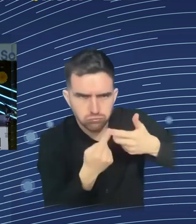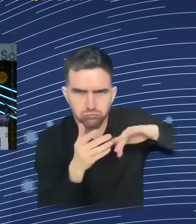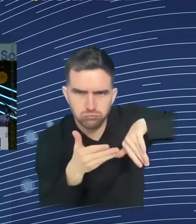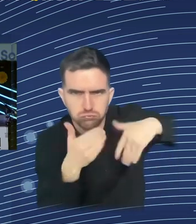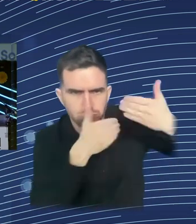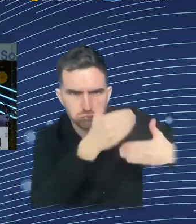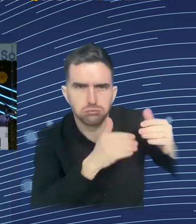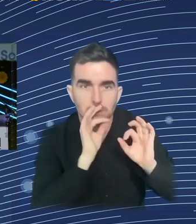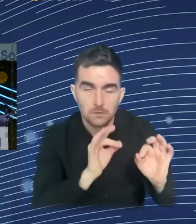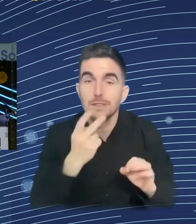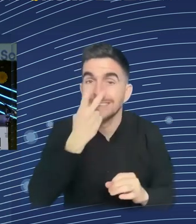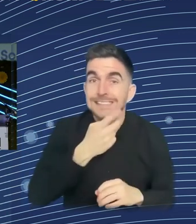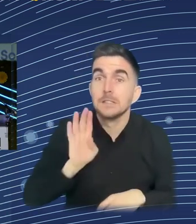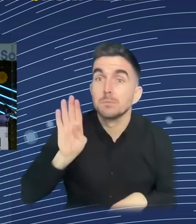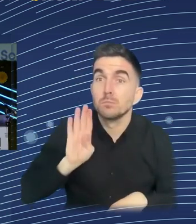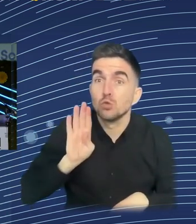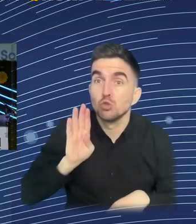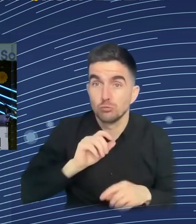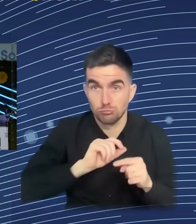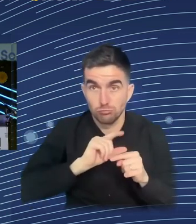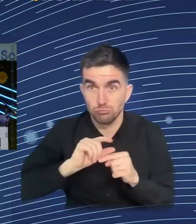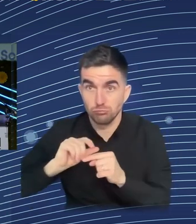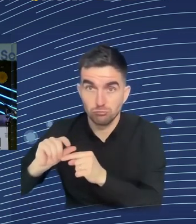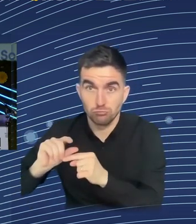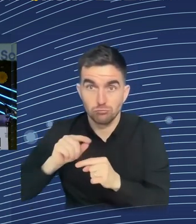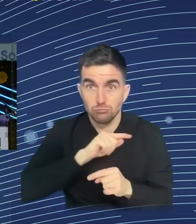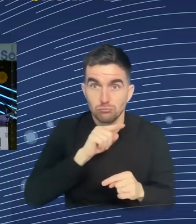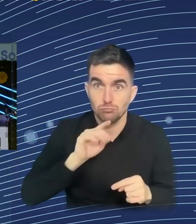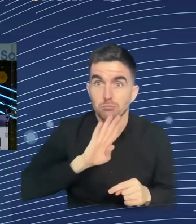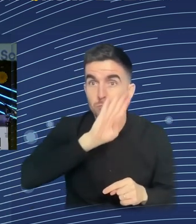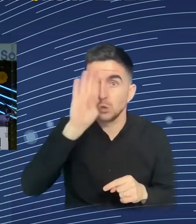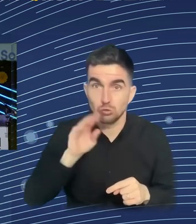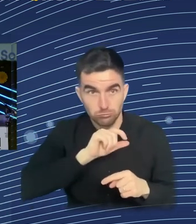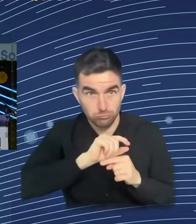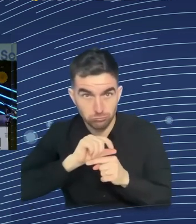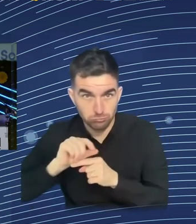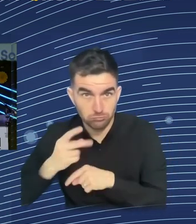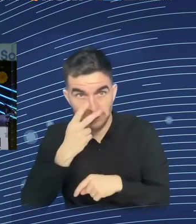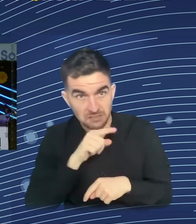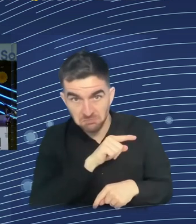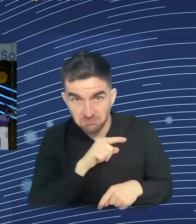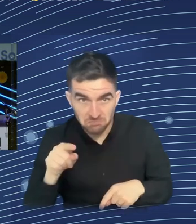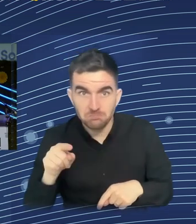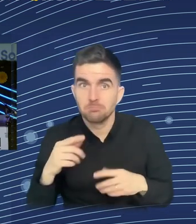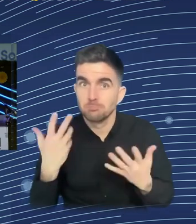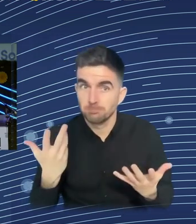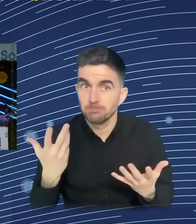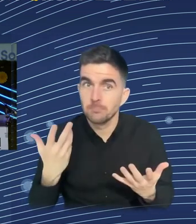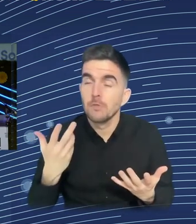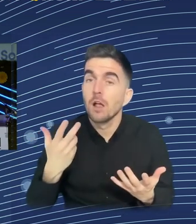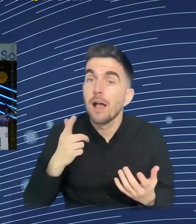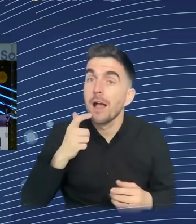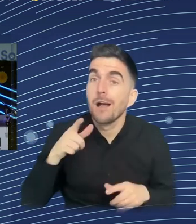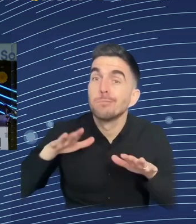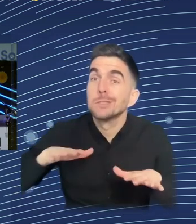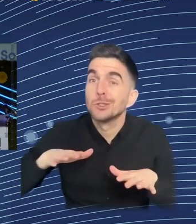robot incidents, lost most jobs in manufacturing. Next comes France, next Japan, and